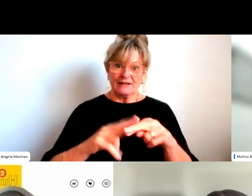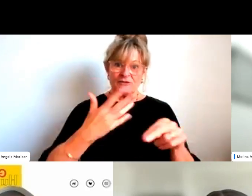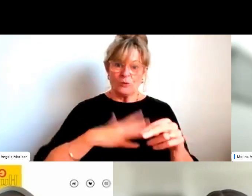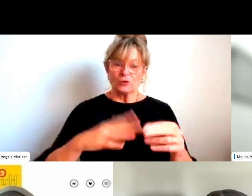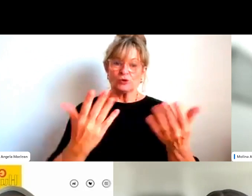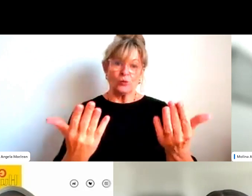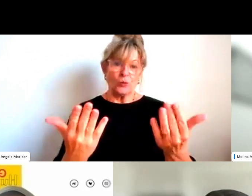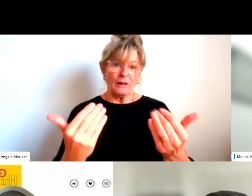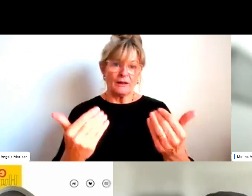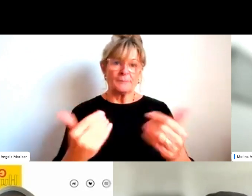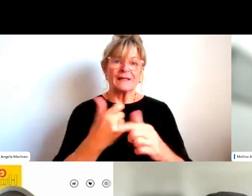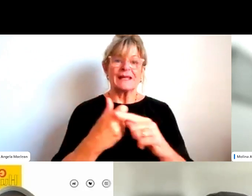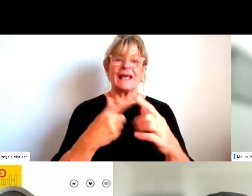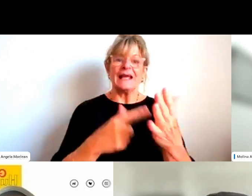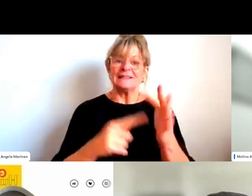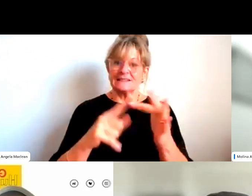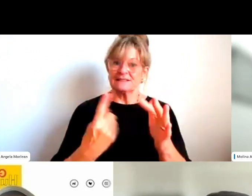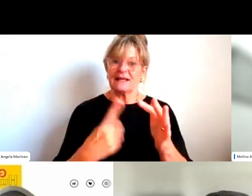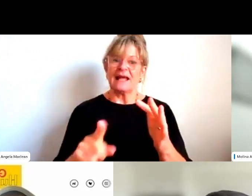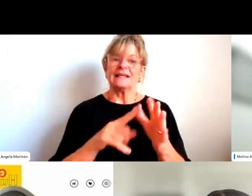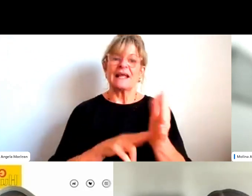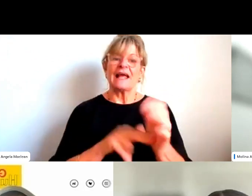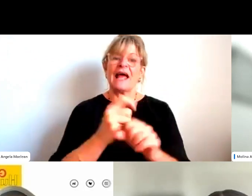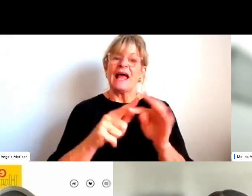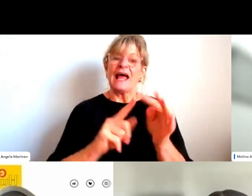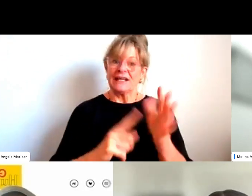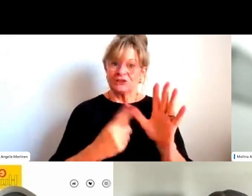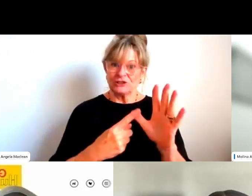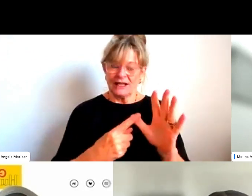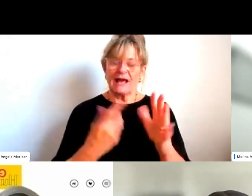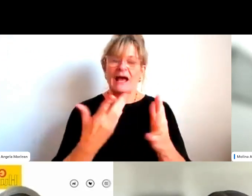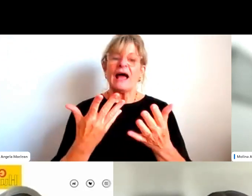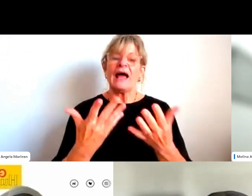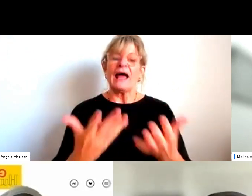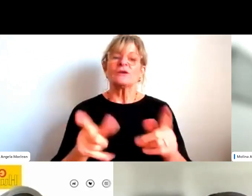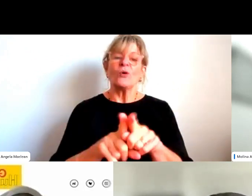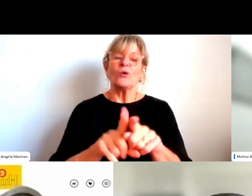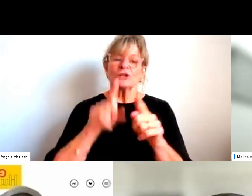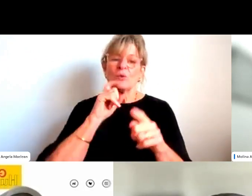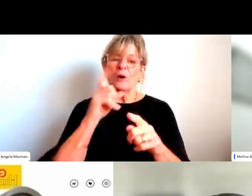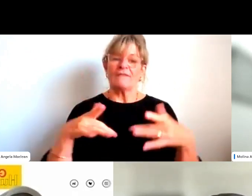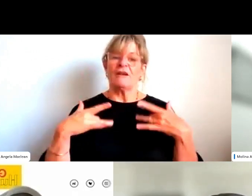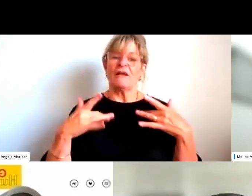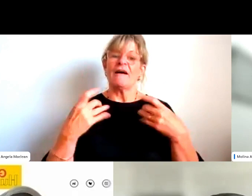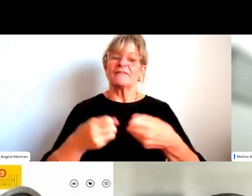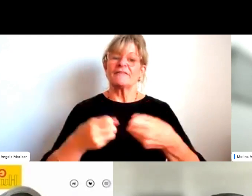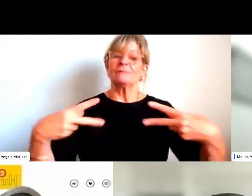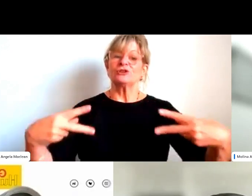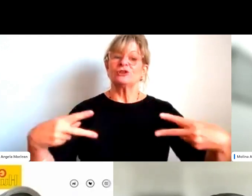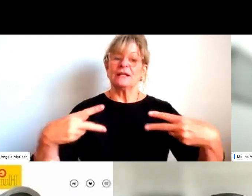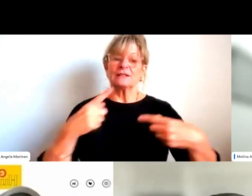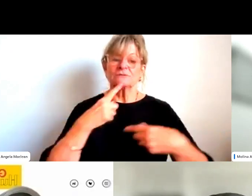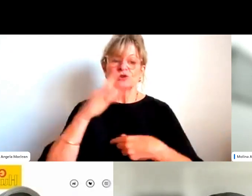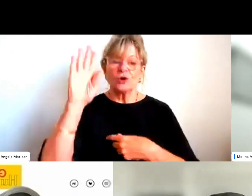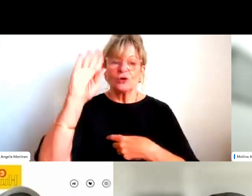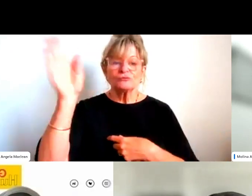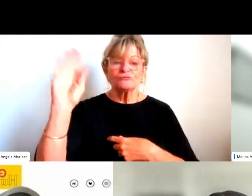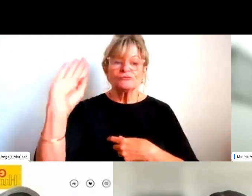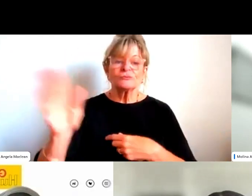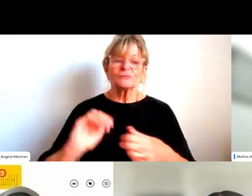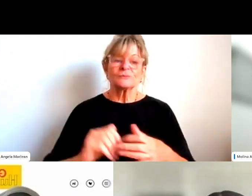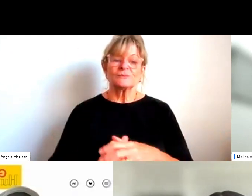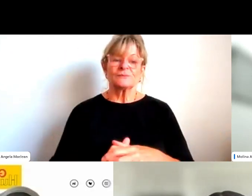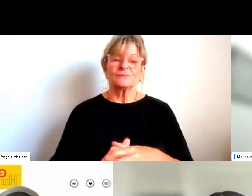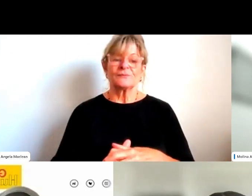and Angela and there'll also be live captioned as well. So if just give us a bit of a wave. So hello. Thank you.